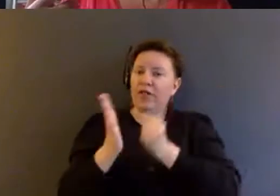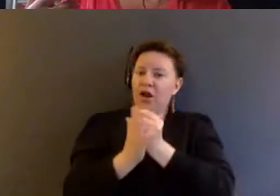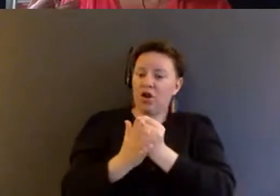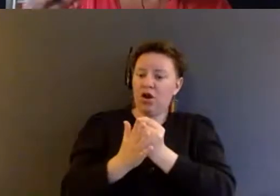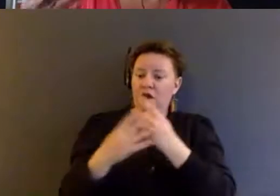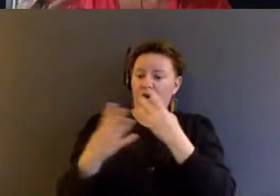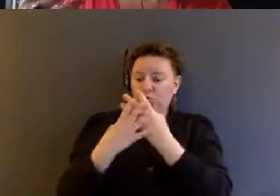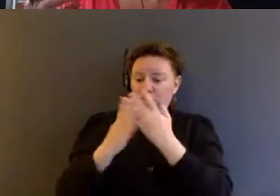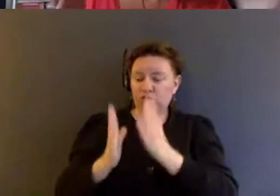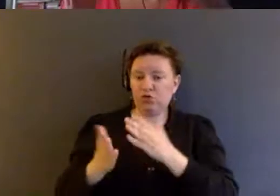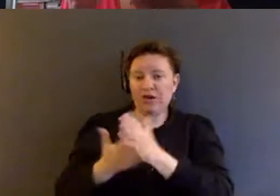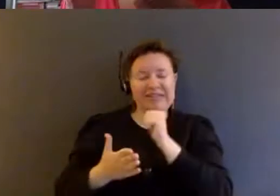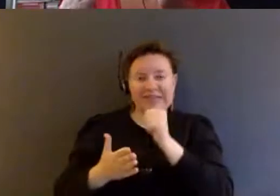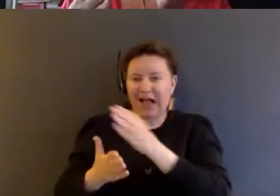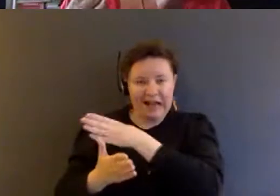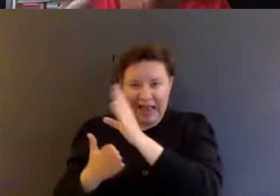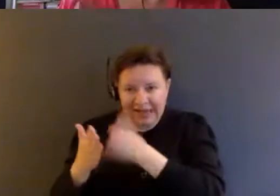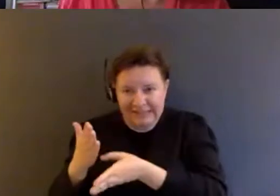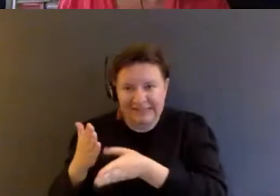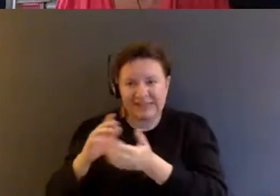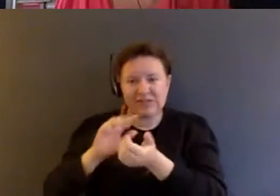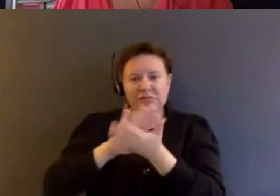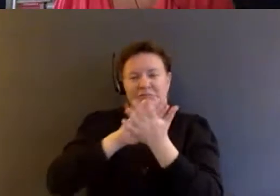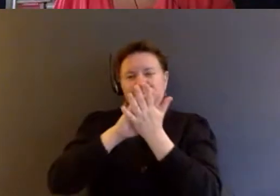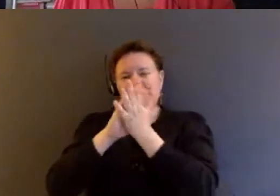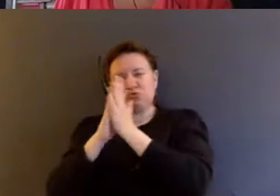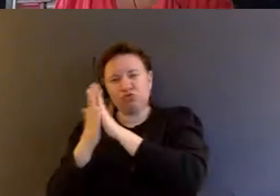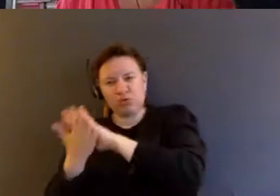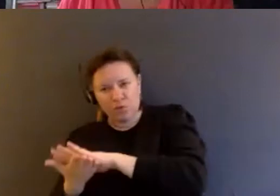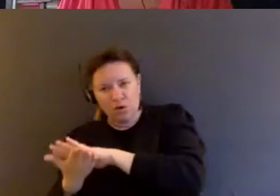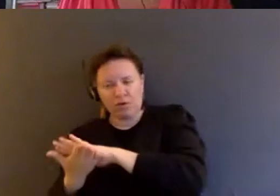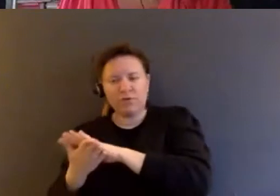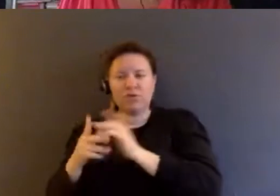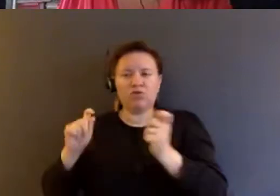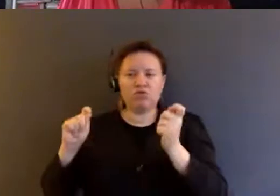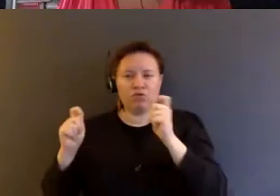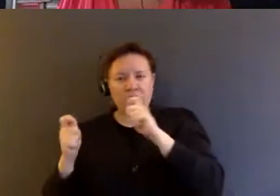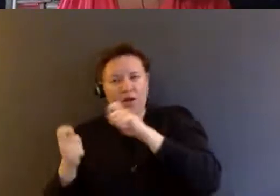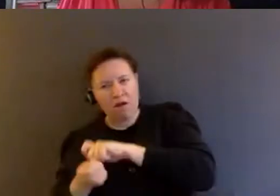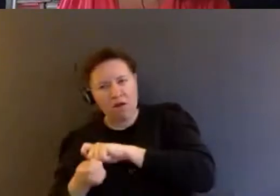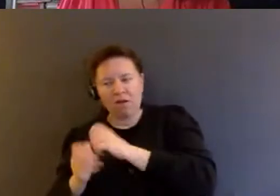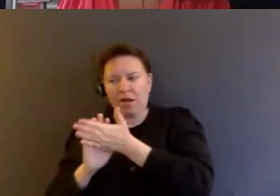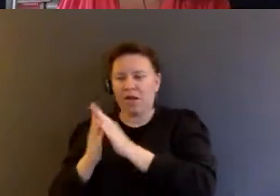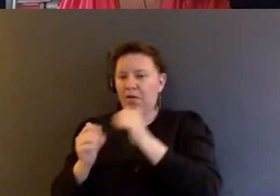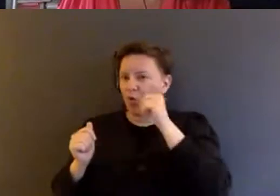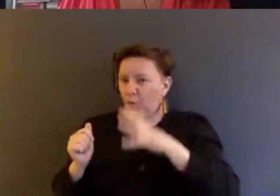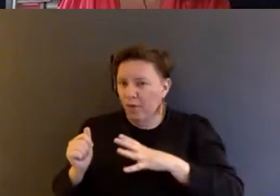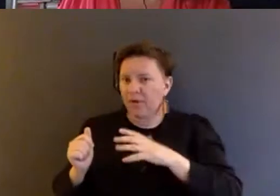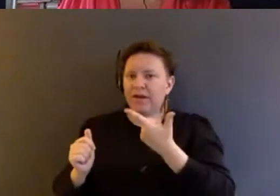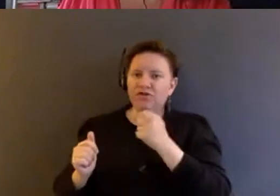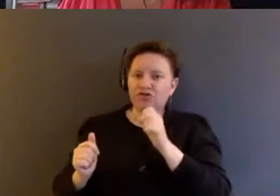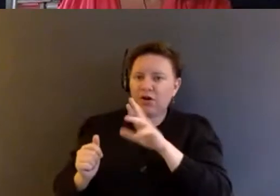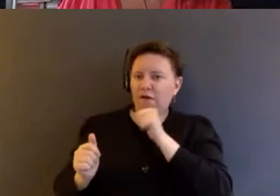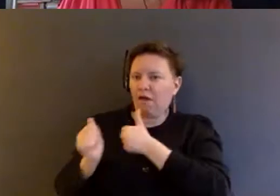necessarily ended, it just kind of transformed. And because it transformed into women and gender conforming people, people